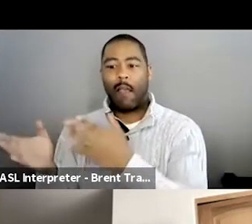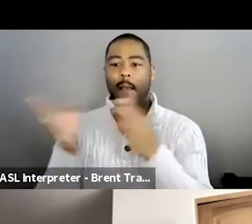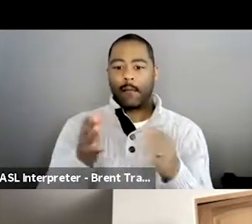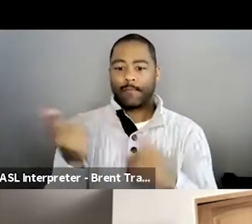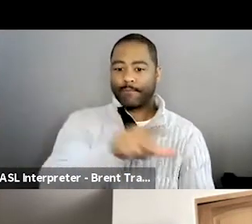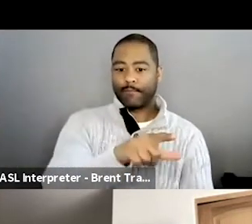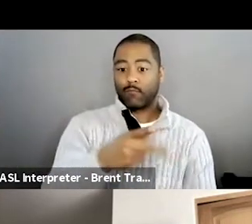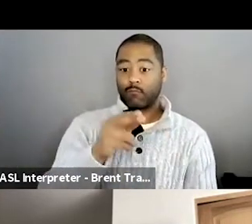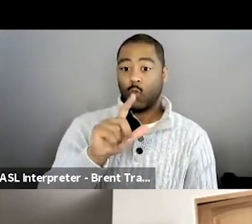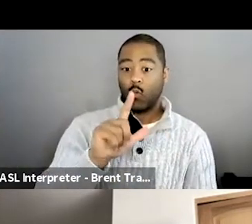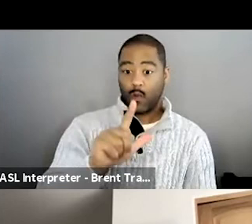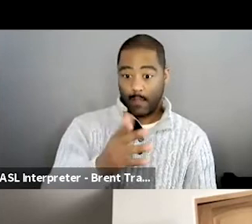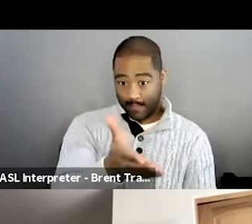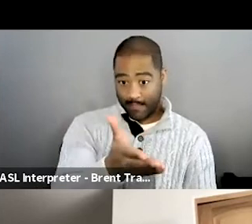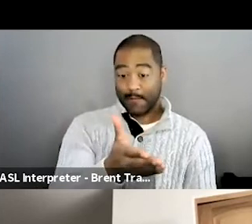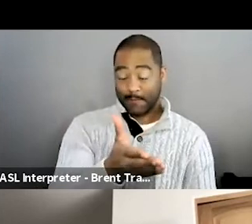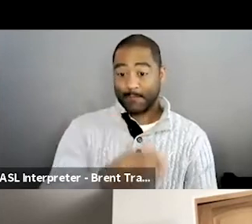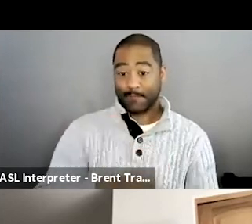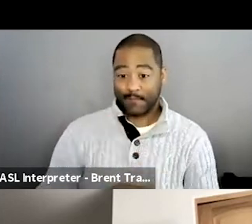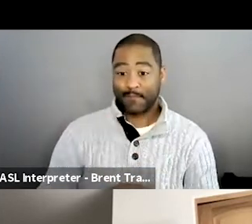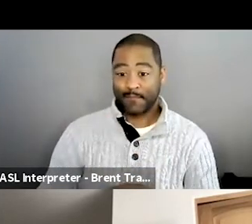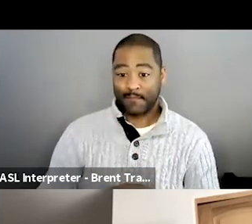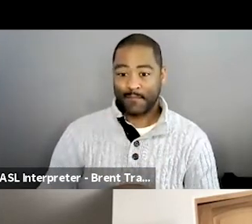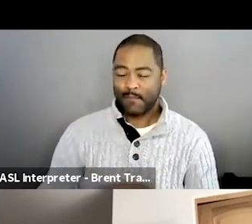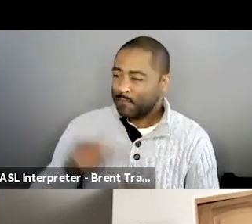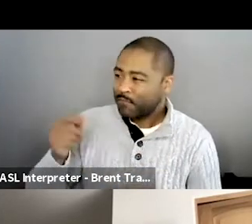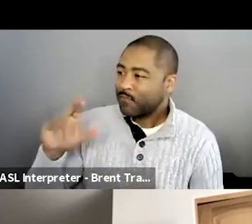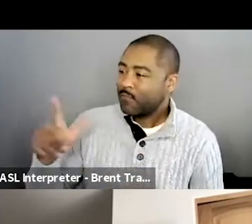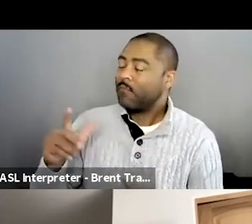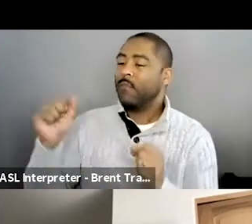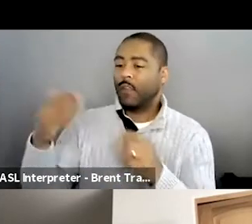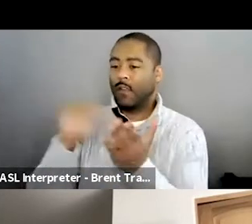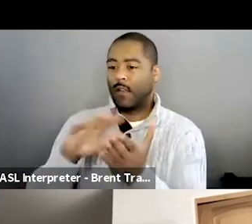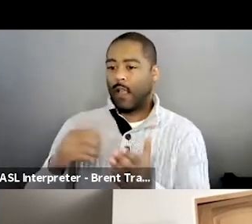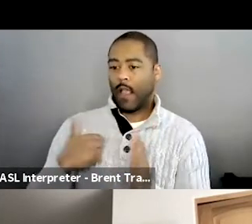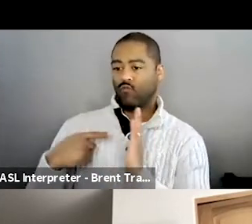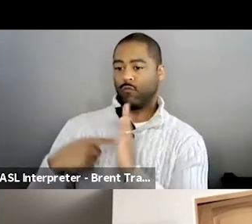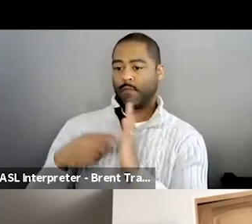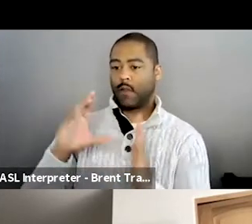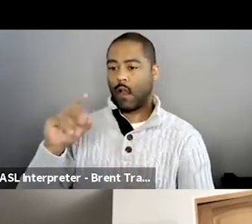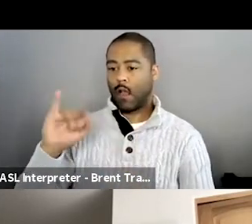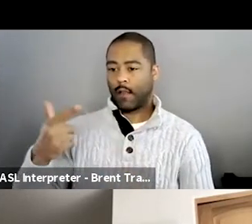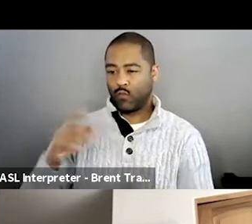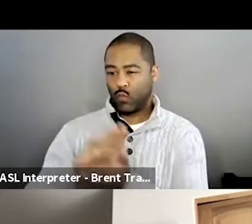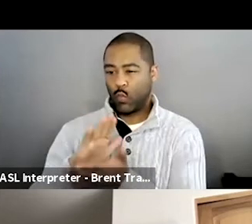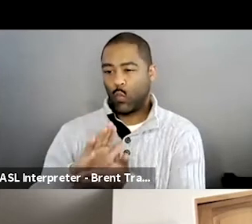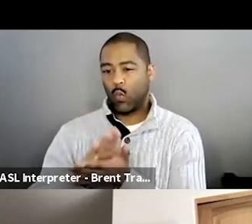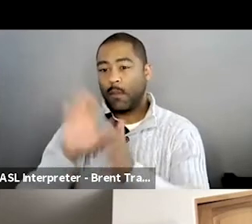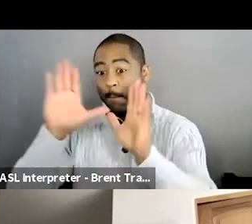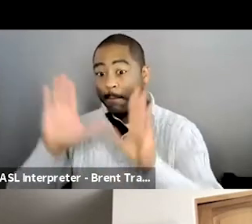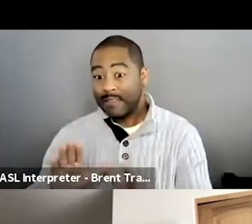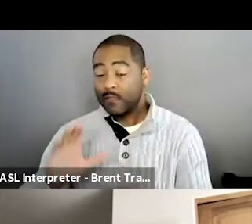Thanks, Christina. Everybody, thank you for having me. As Katka said, I represent Cotting School. It's an amazing place in Lexington,